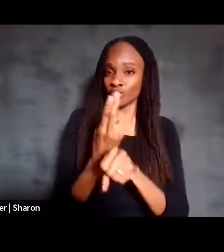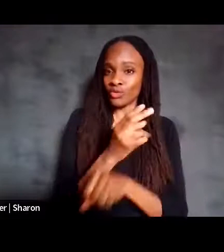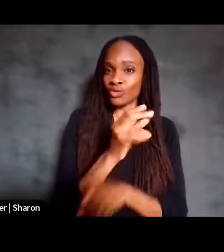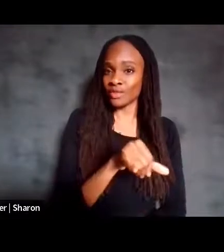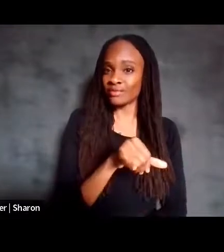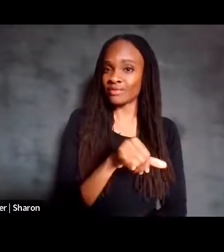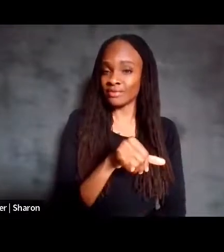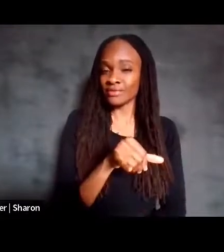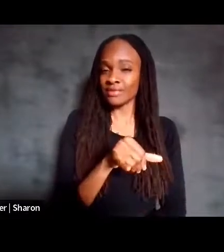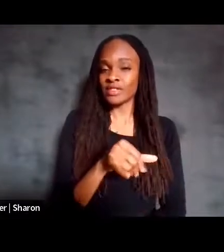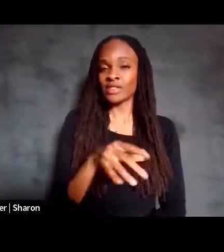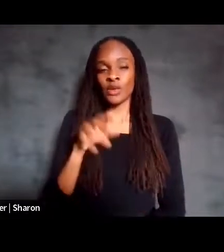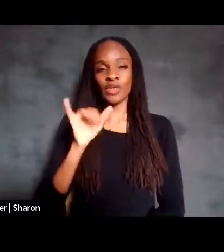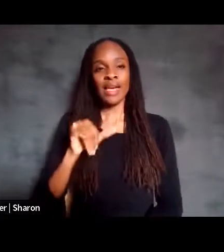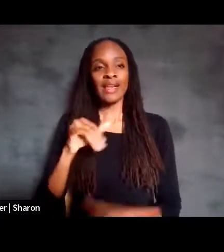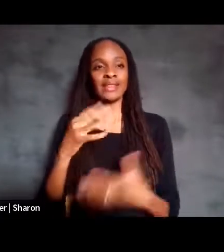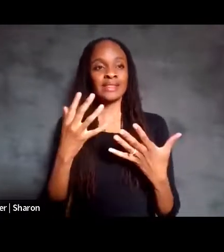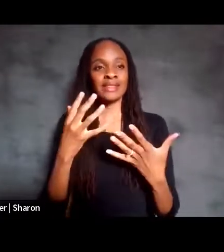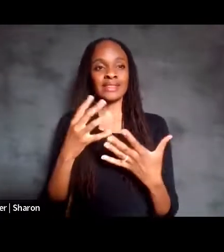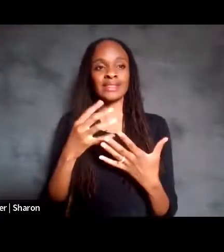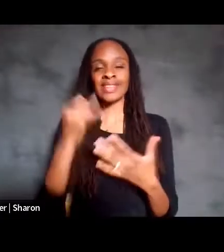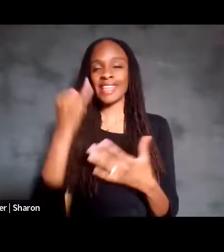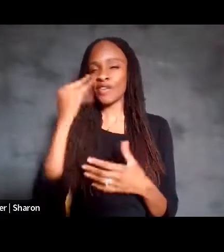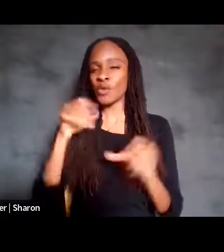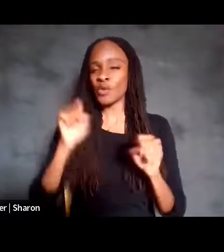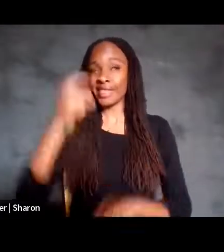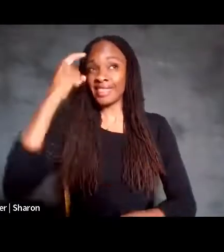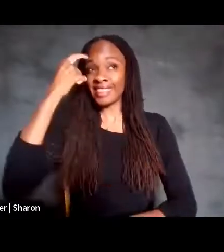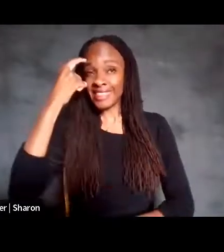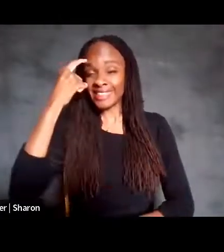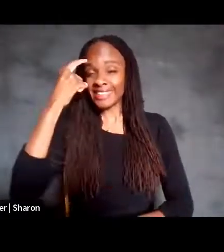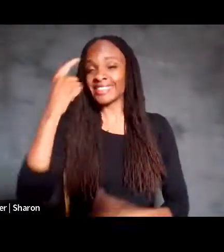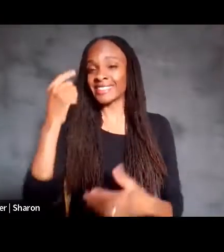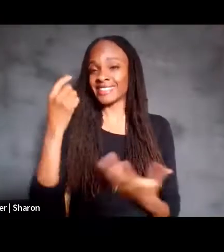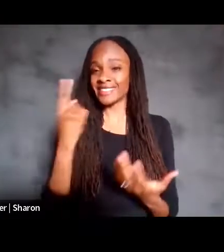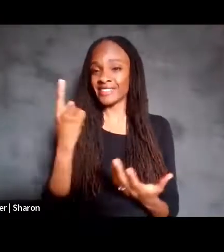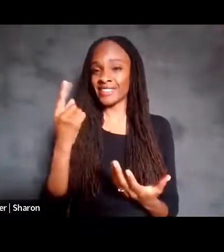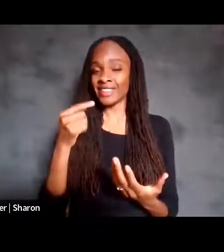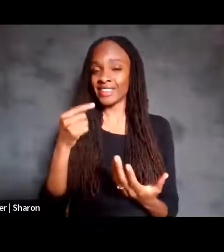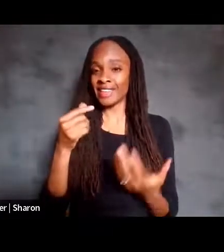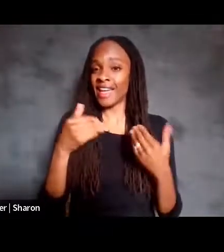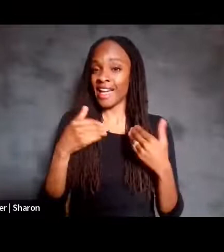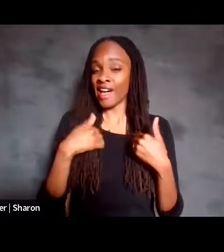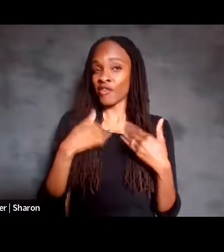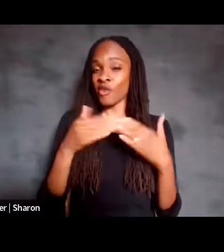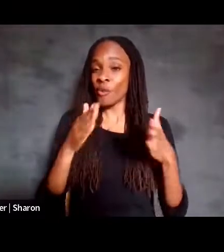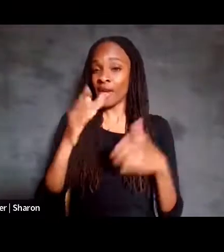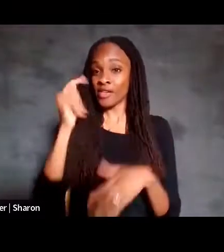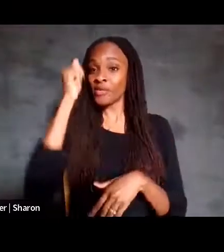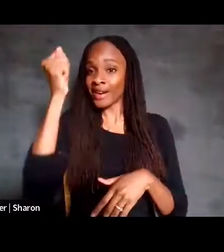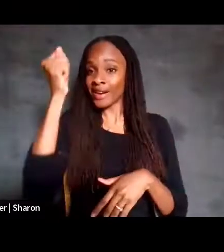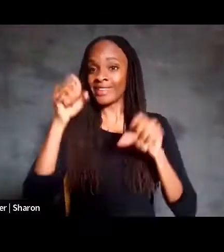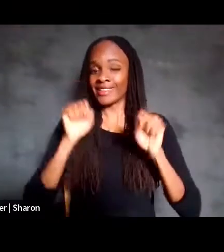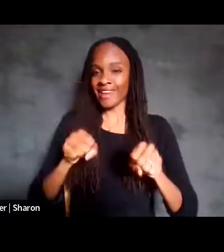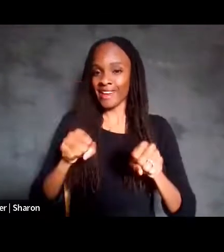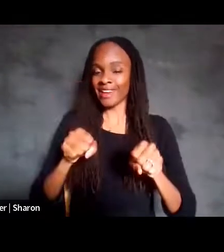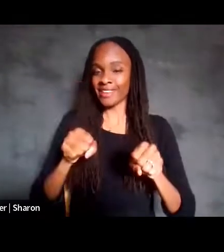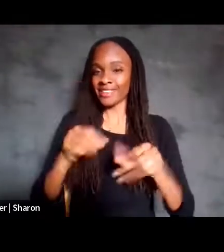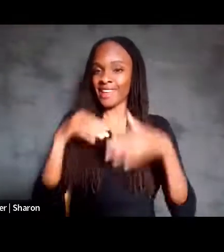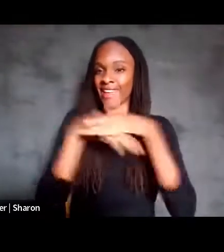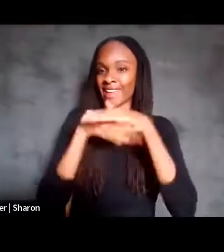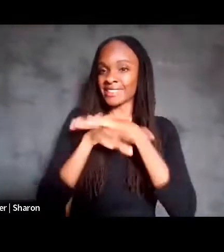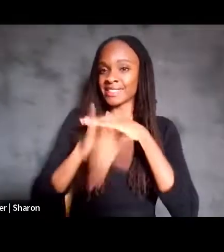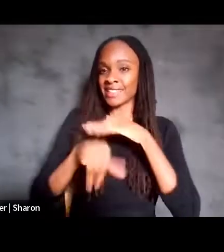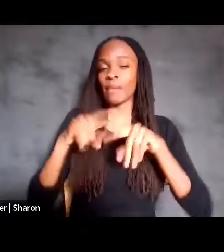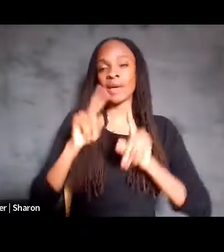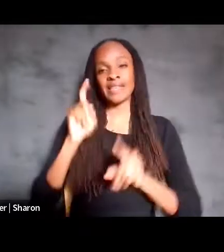all kind of like, as long as you can think it, there's theoretically a way to get to it. But a lot more research has to be done